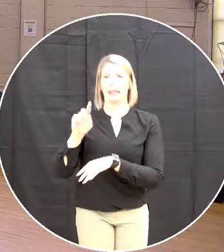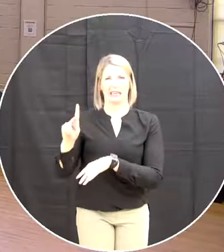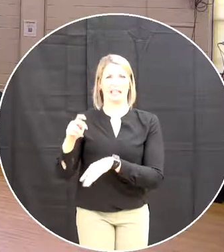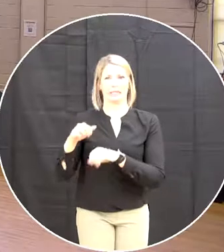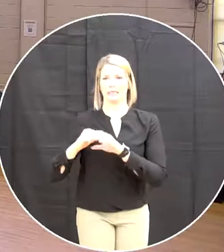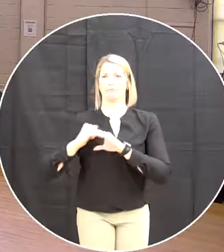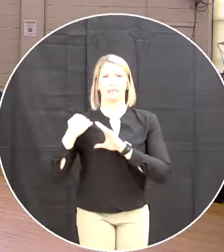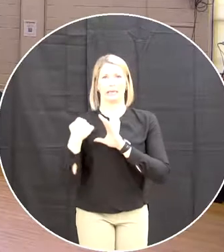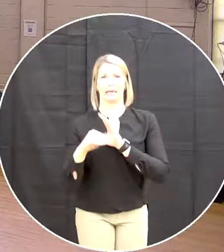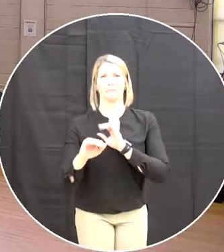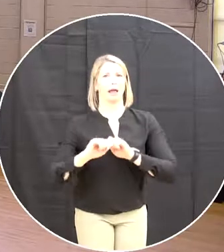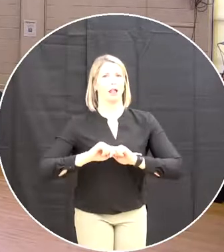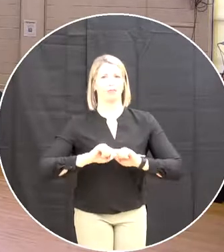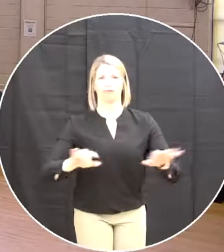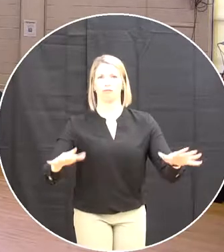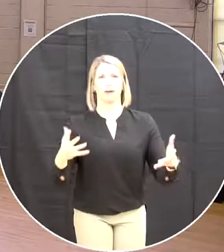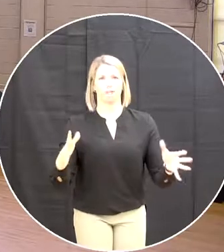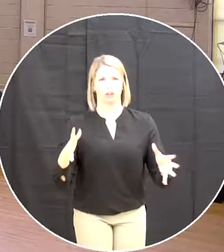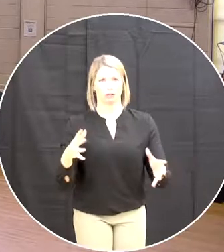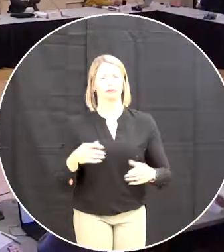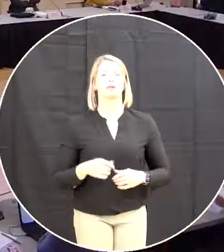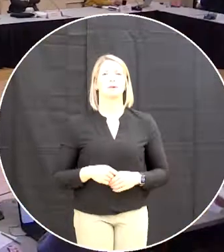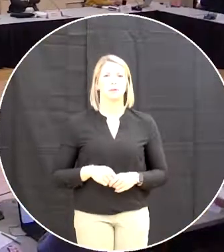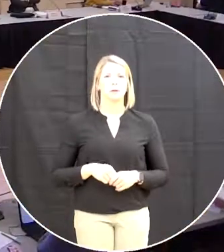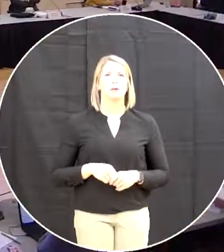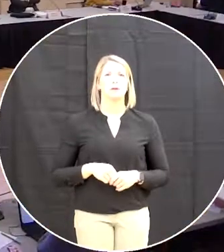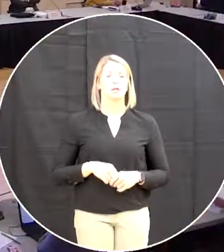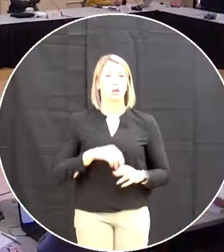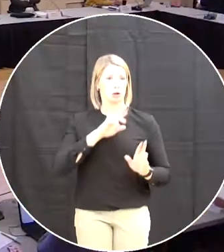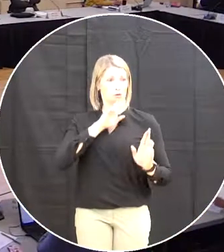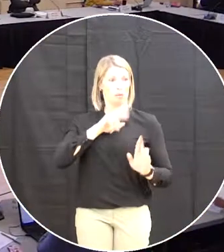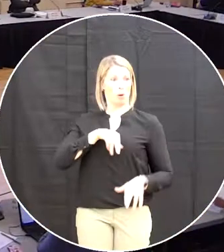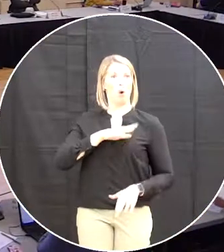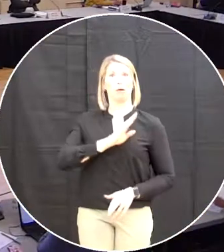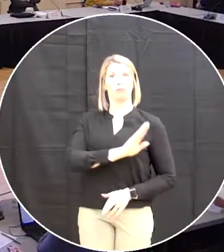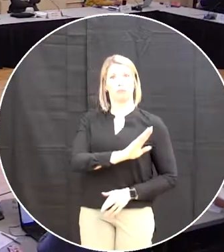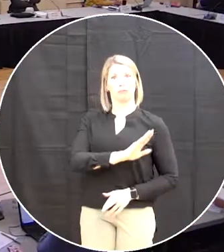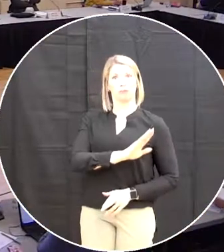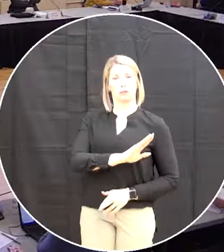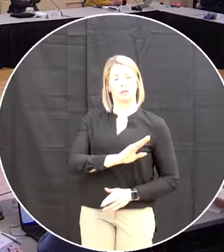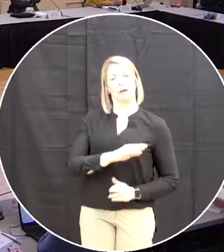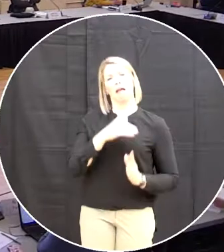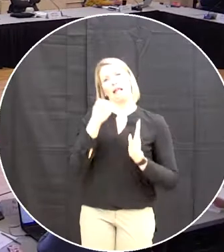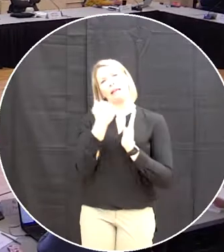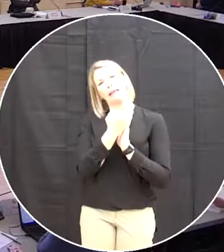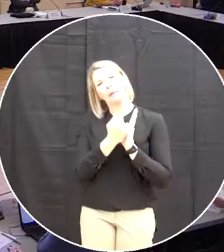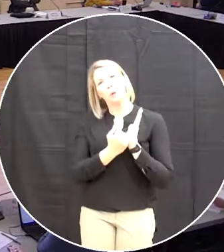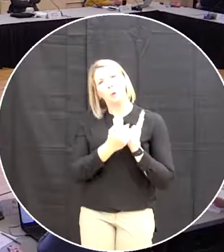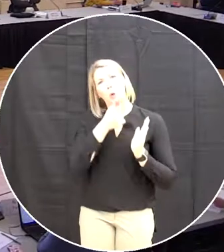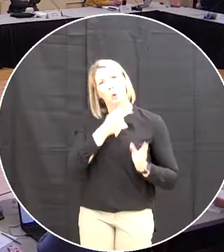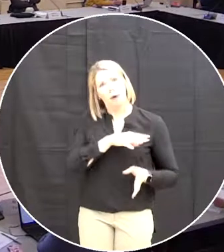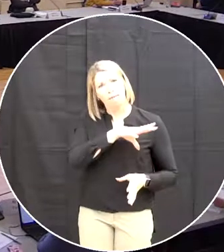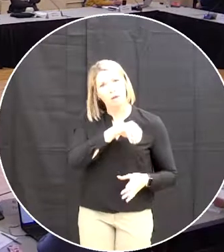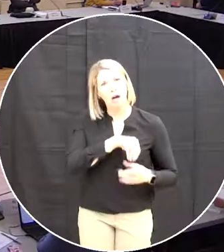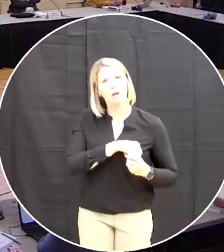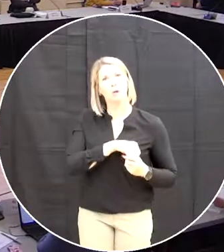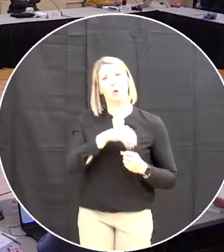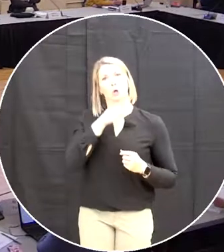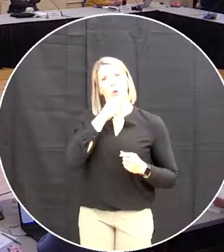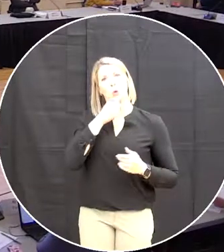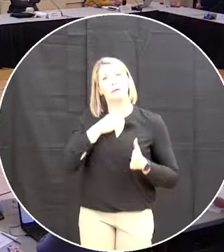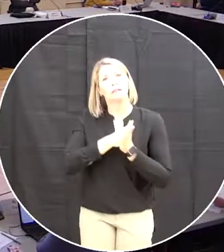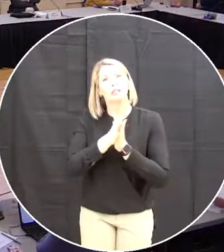us in our package the report provides an overview of participants and their interest in joining the payroll deduction